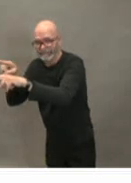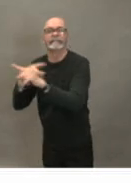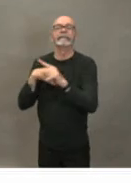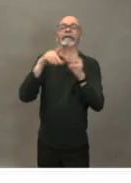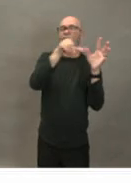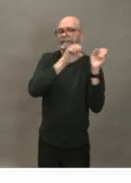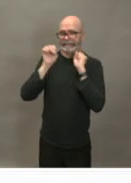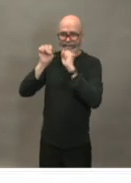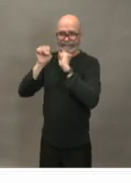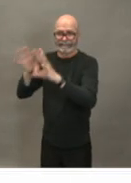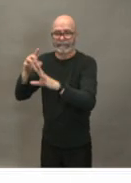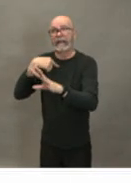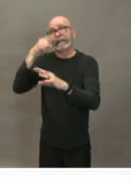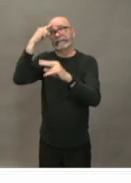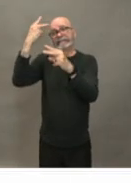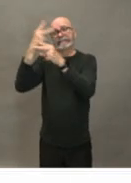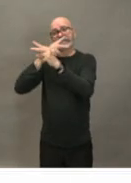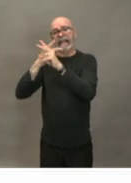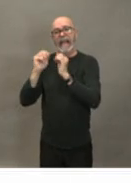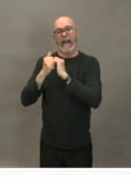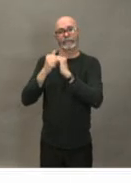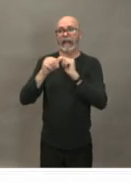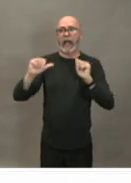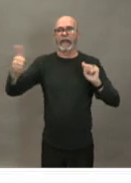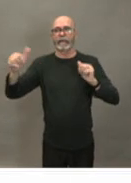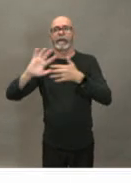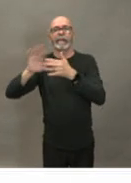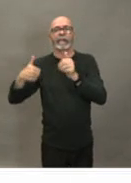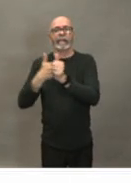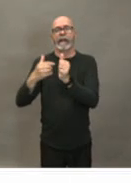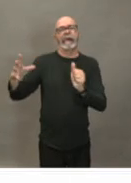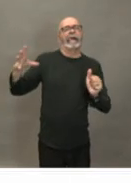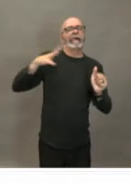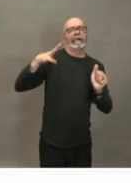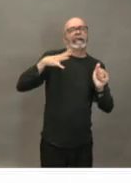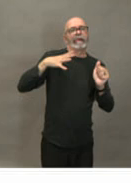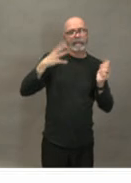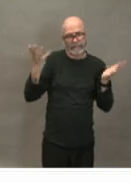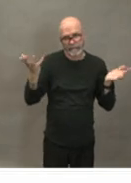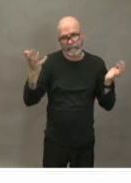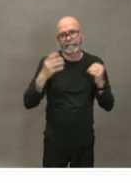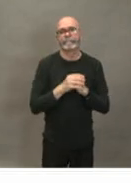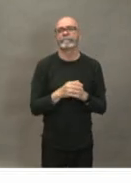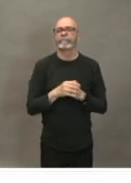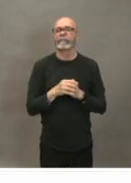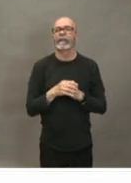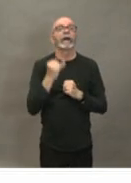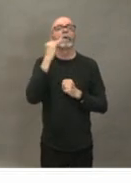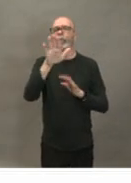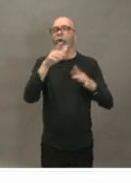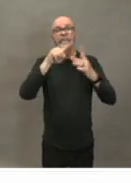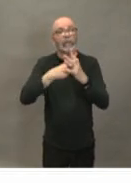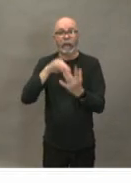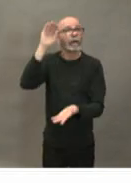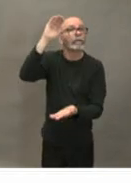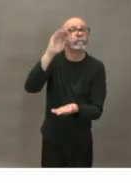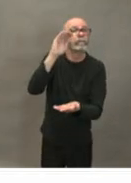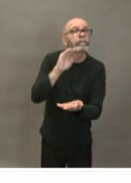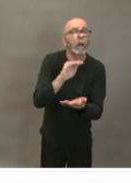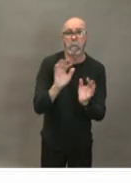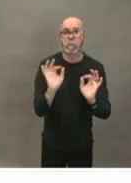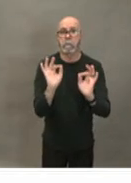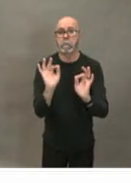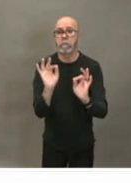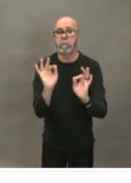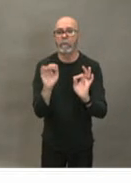account how we could offer the service in another way uh within our facilities or what we might need to slow down or change what we do to make capacity for more critical service